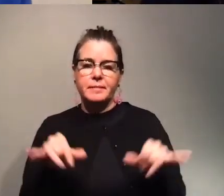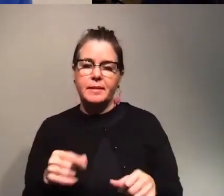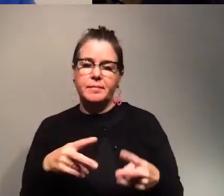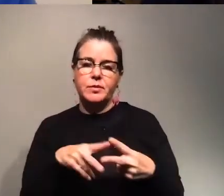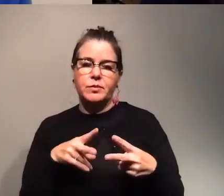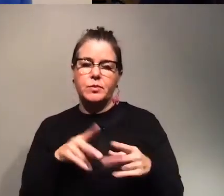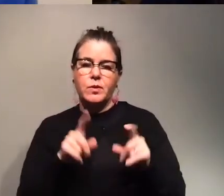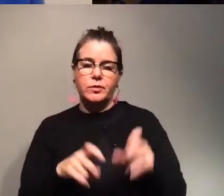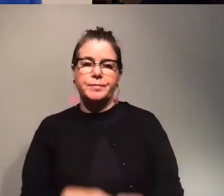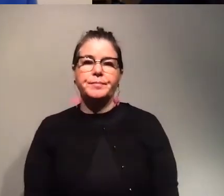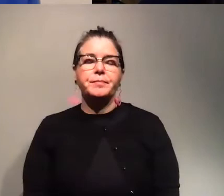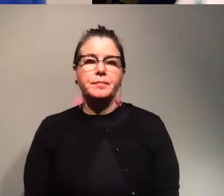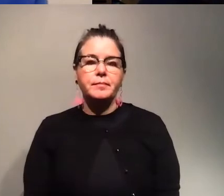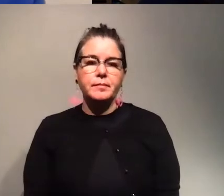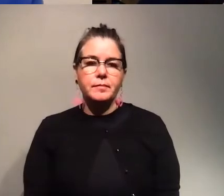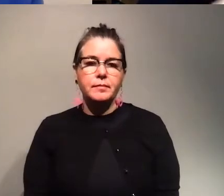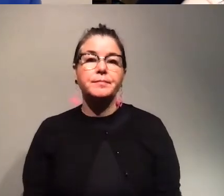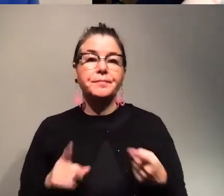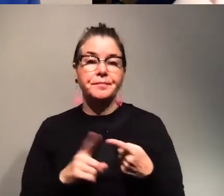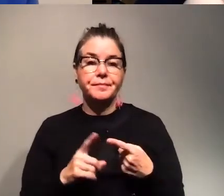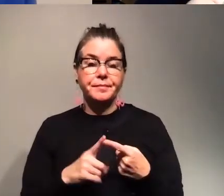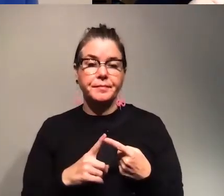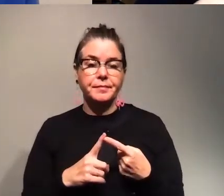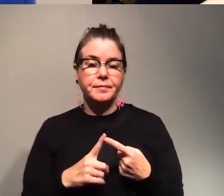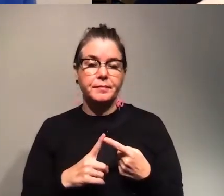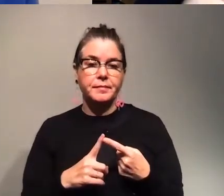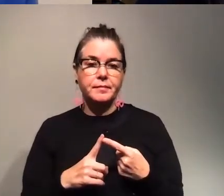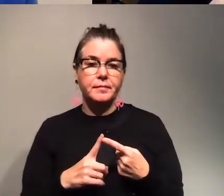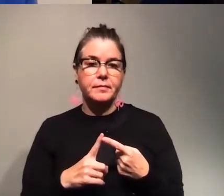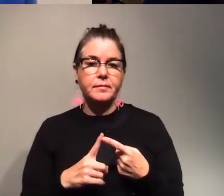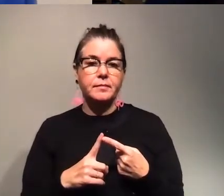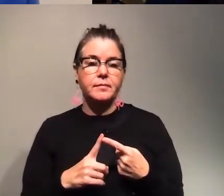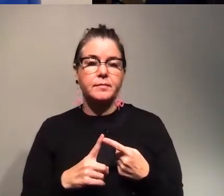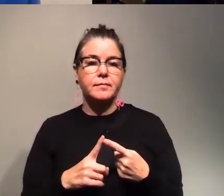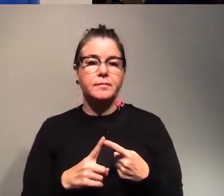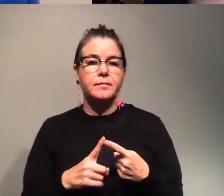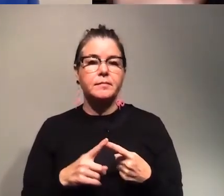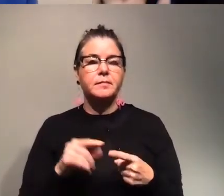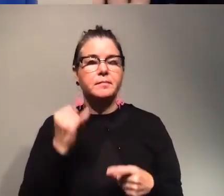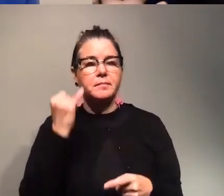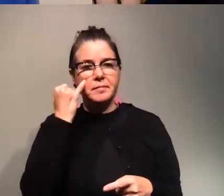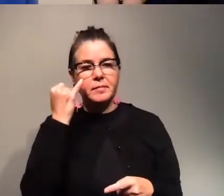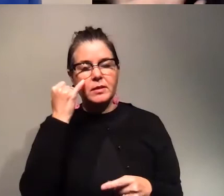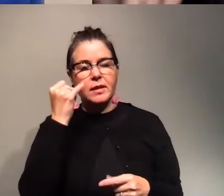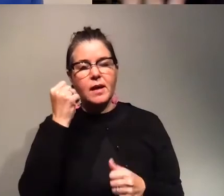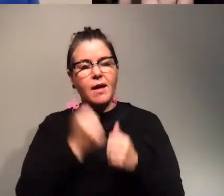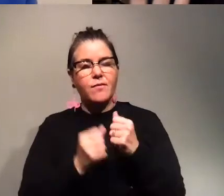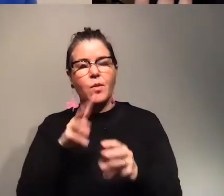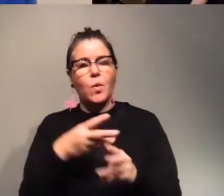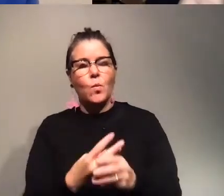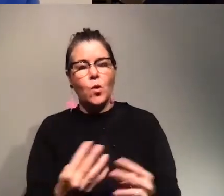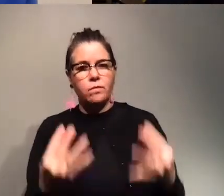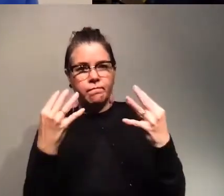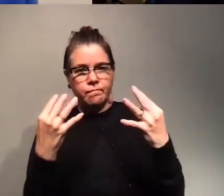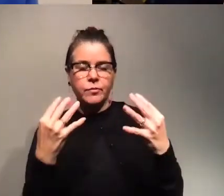questions before we wrap up and the first question is um if you had the attention of everyone in the world and you could